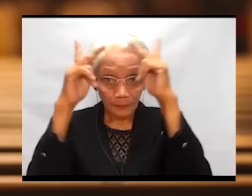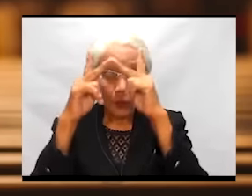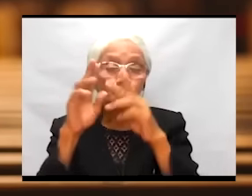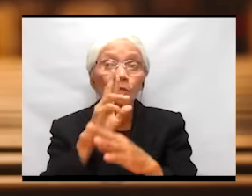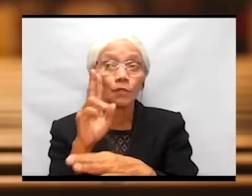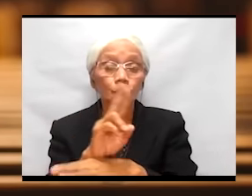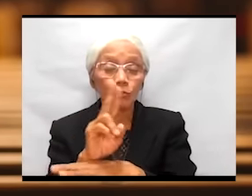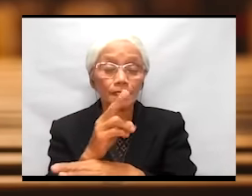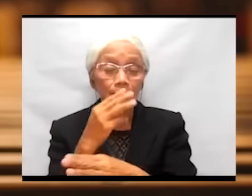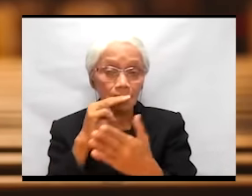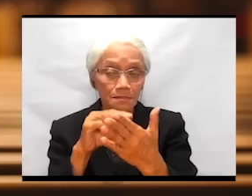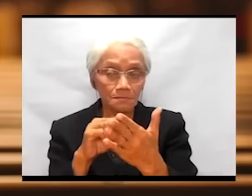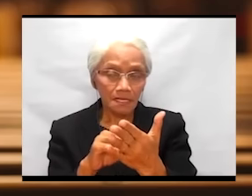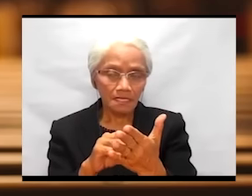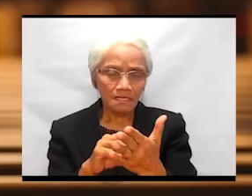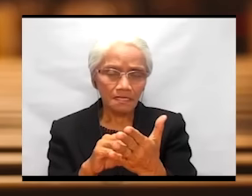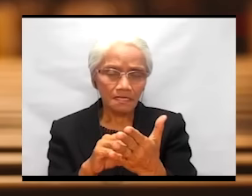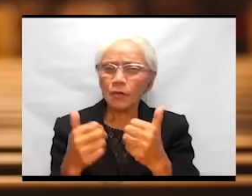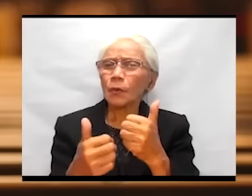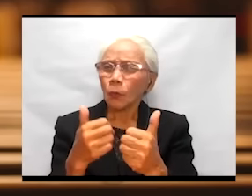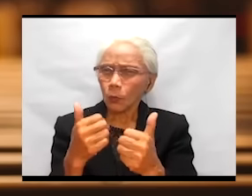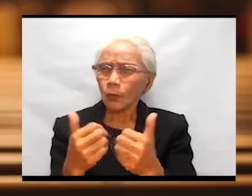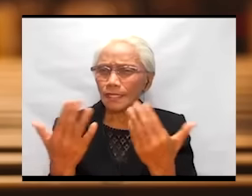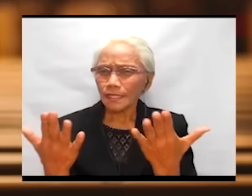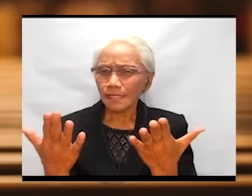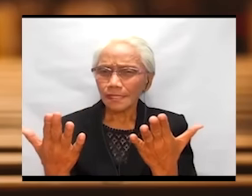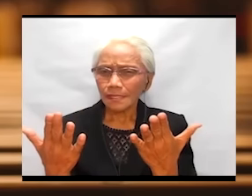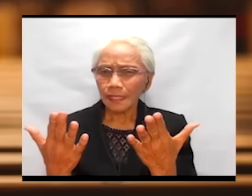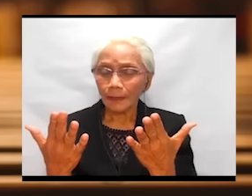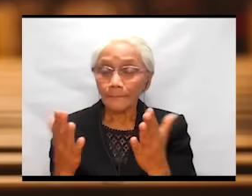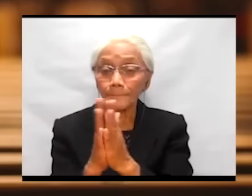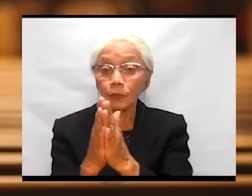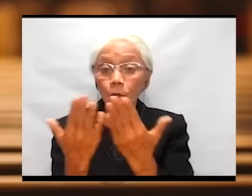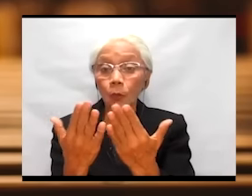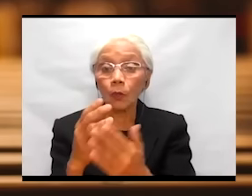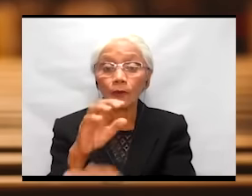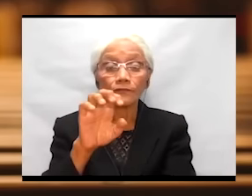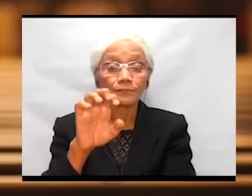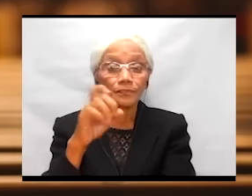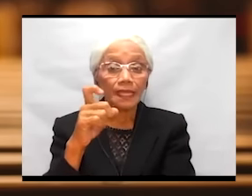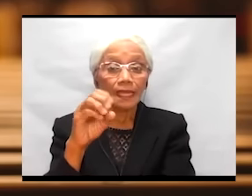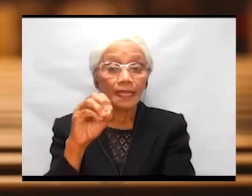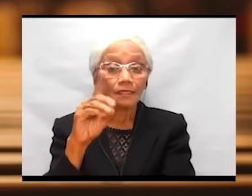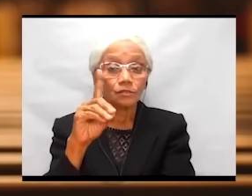the book of Exodus, chapter 20, verse 2.